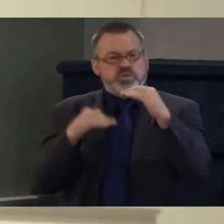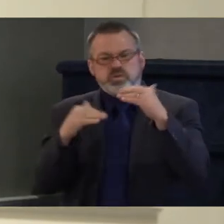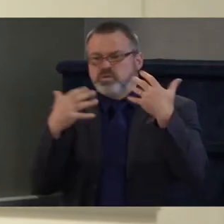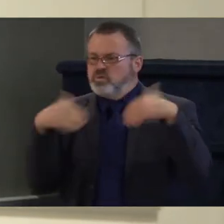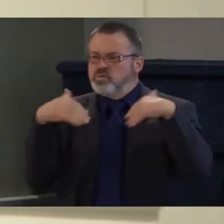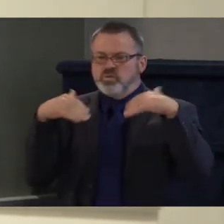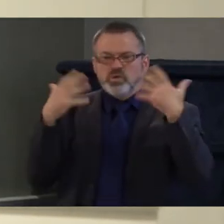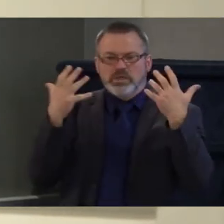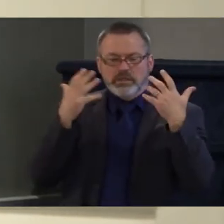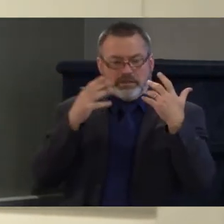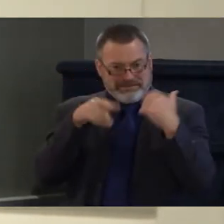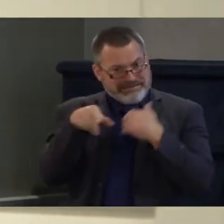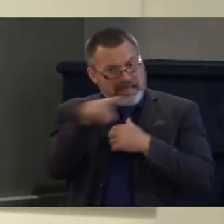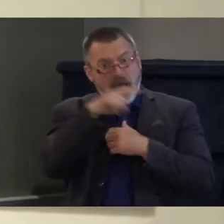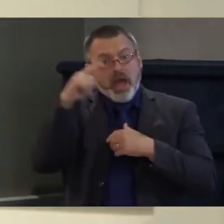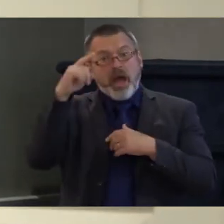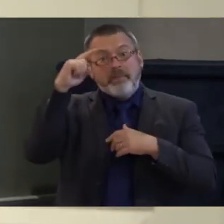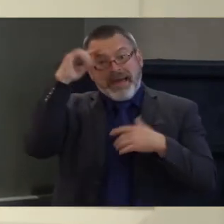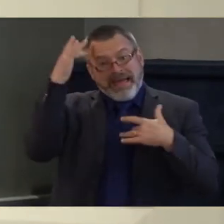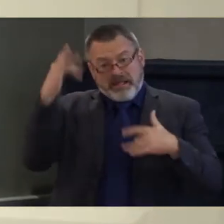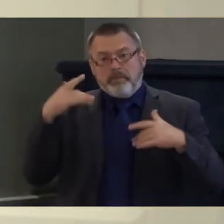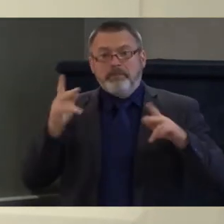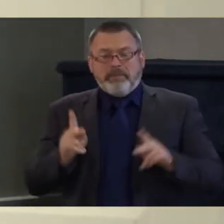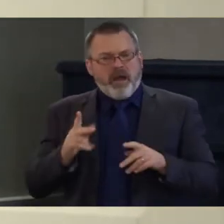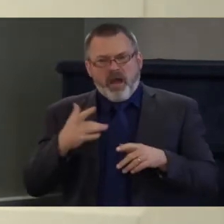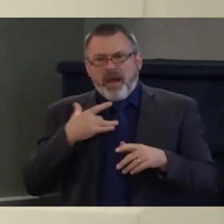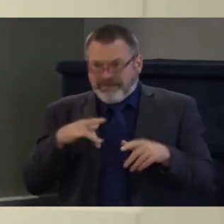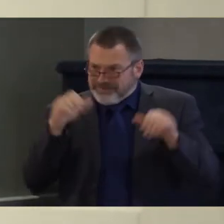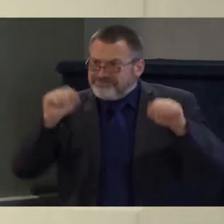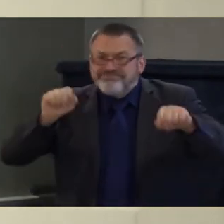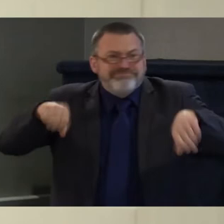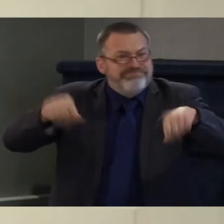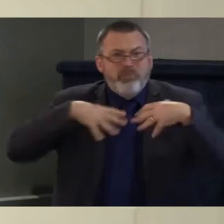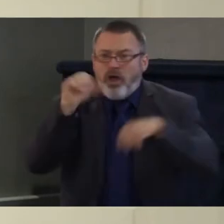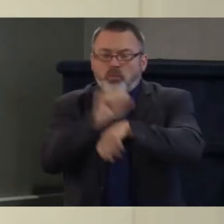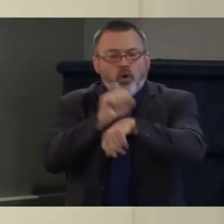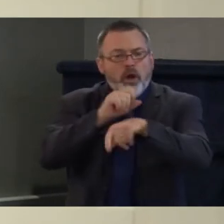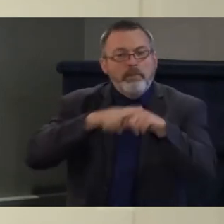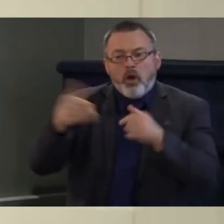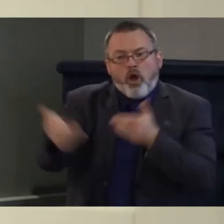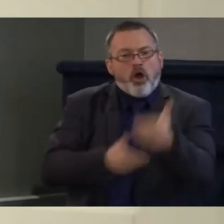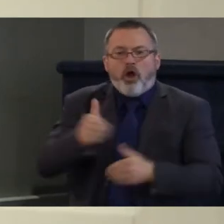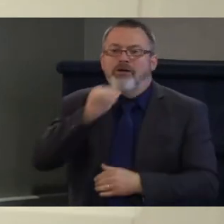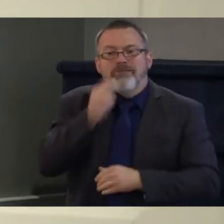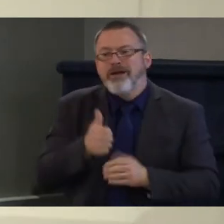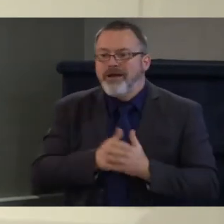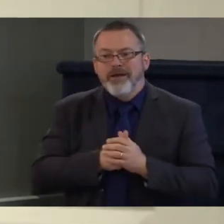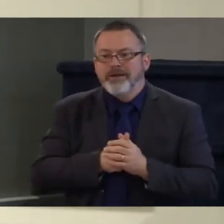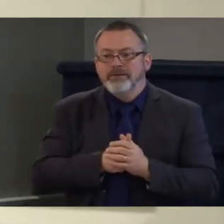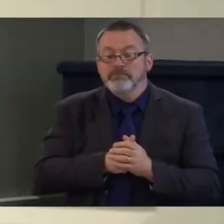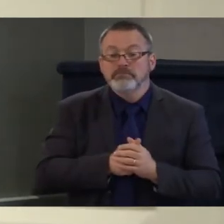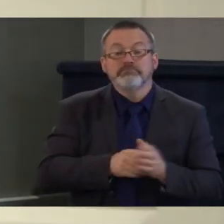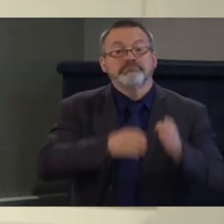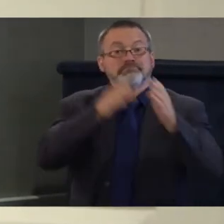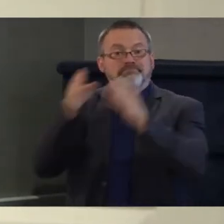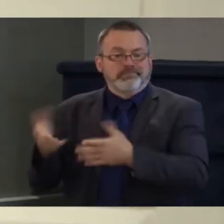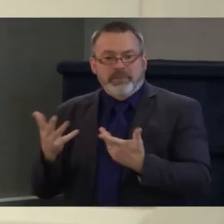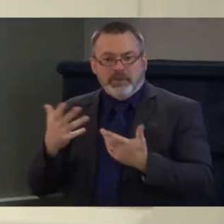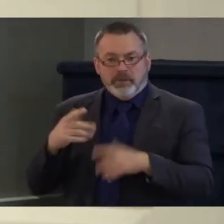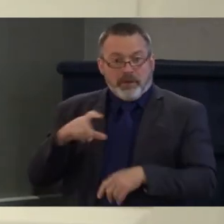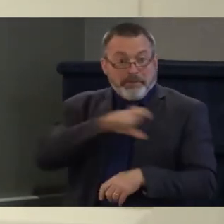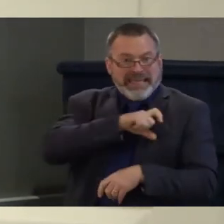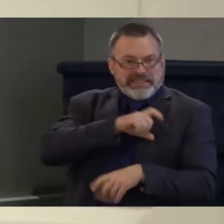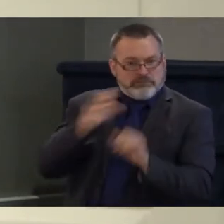experience the highest rates of incarceration they're most likely to be killed by police and they also have a lower life expectancy than people without mental illness